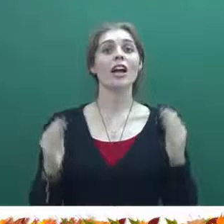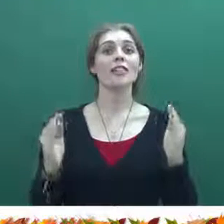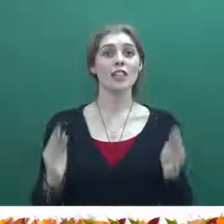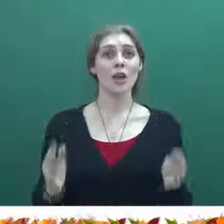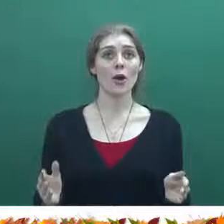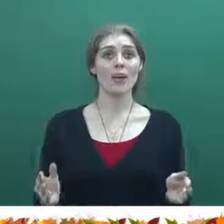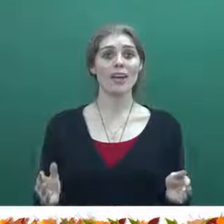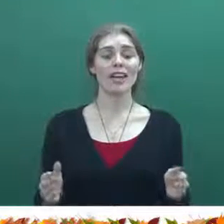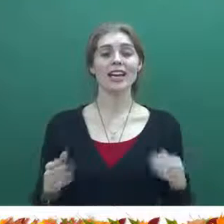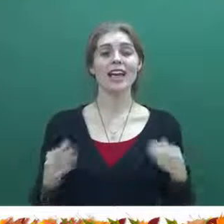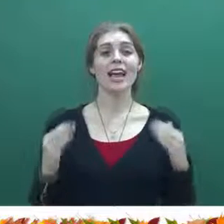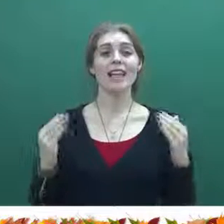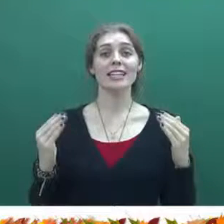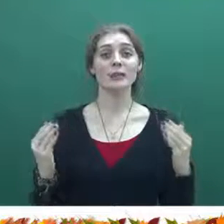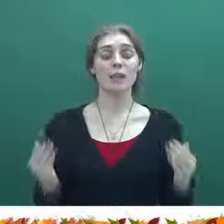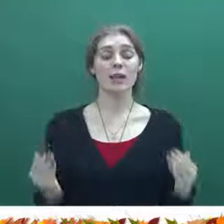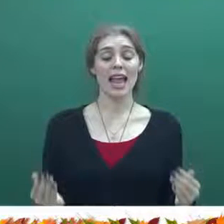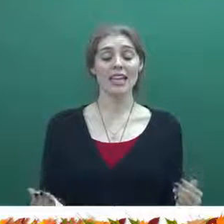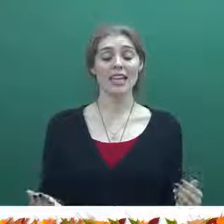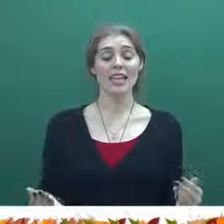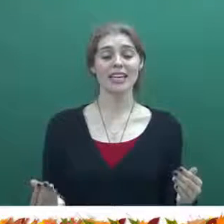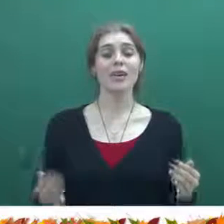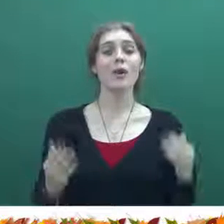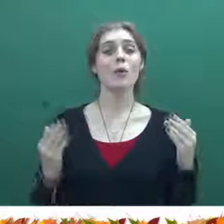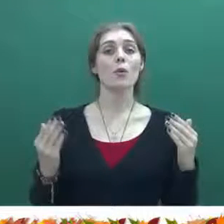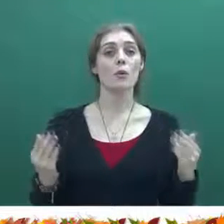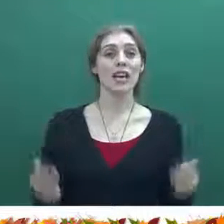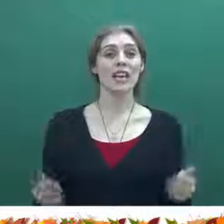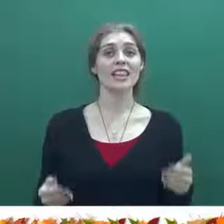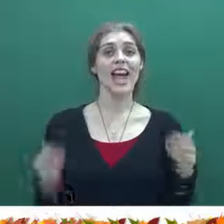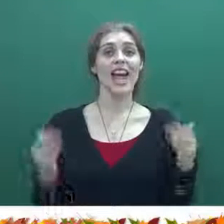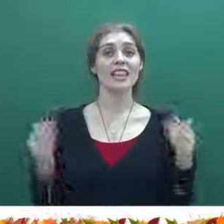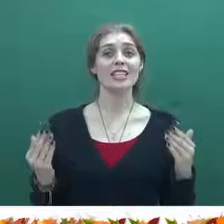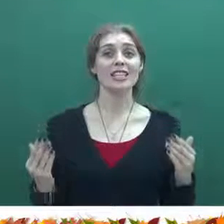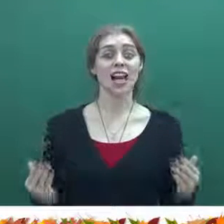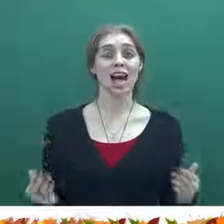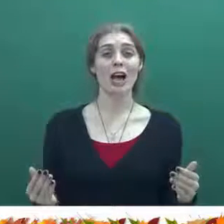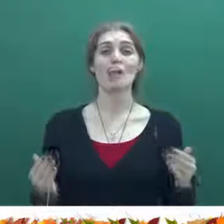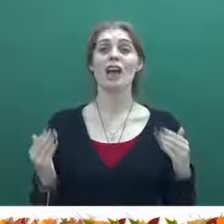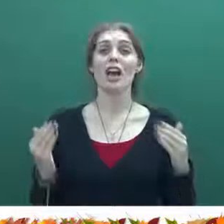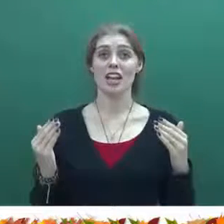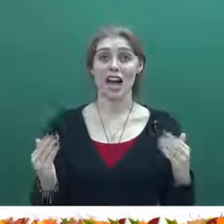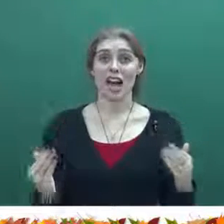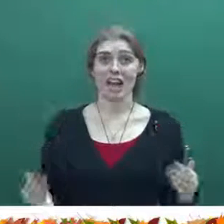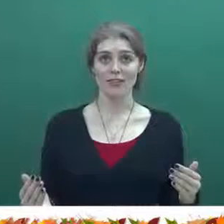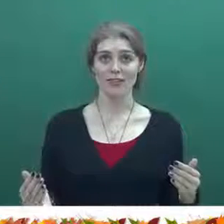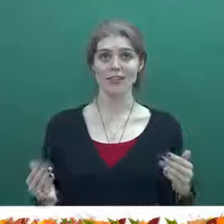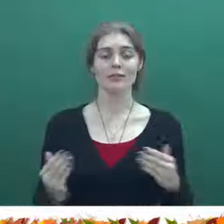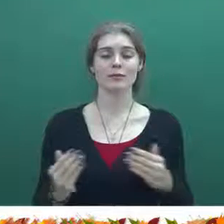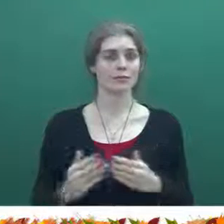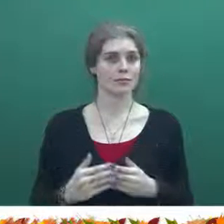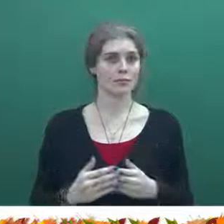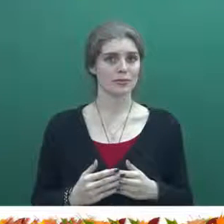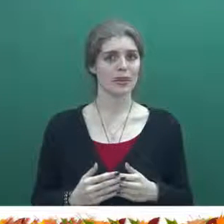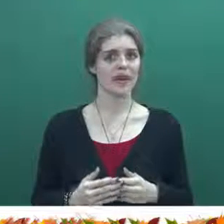Tony is playing with a sharp knife.